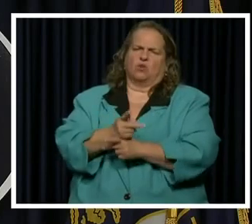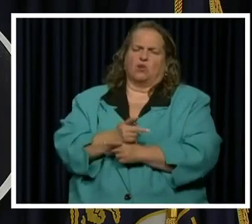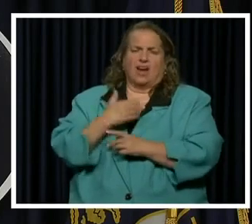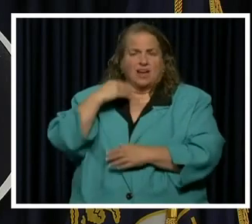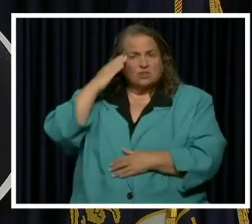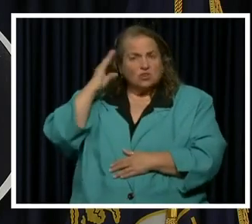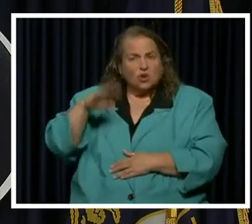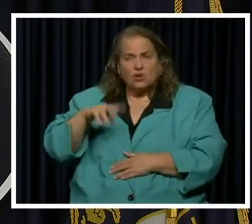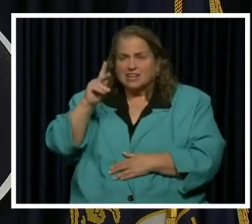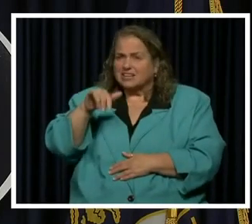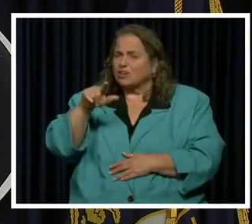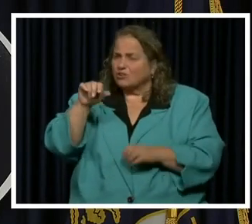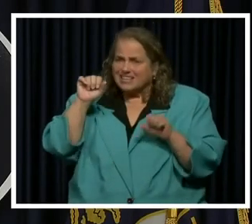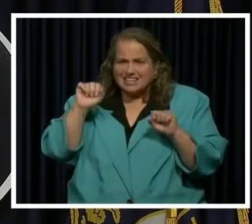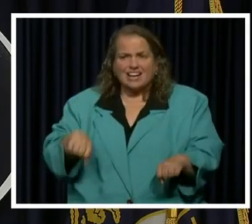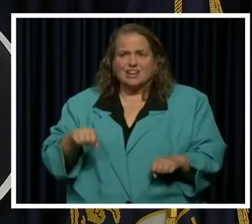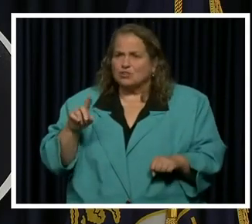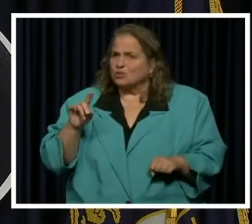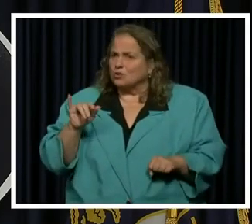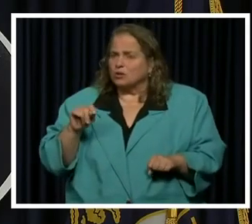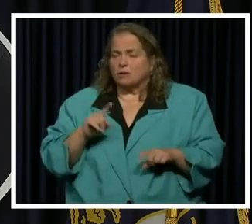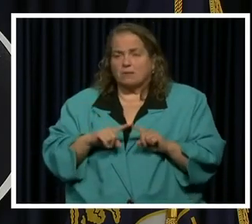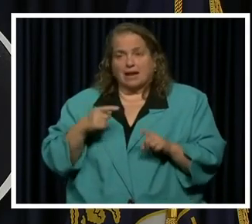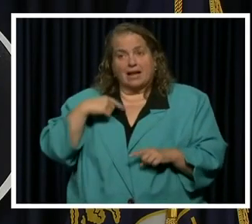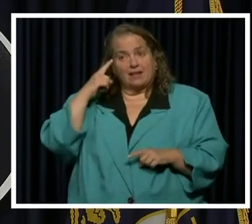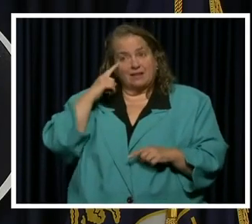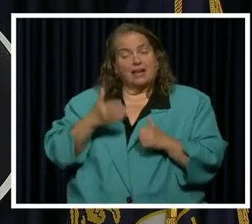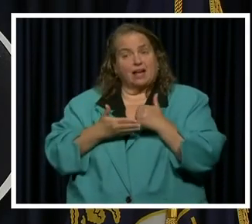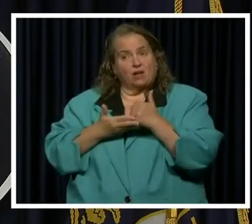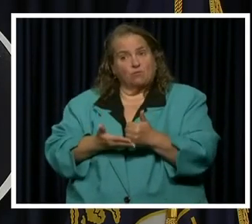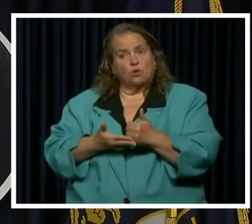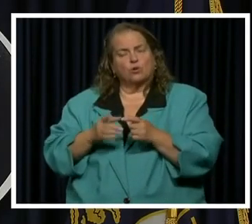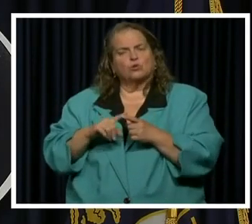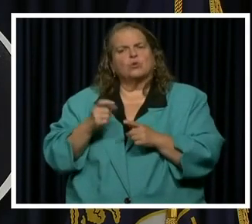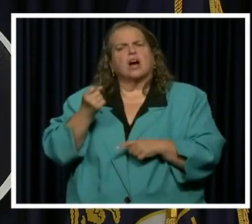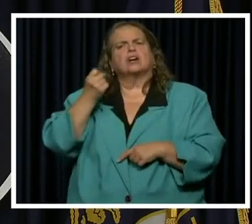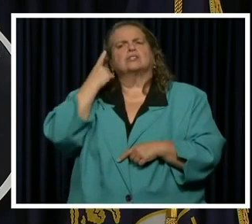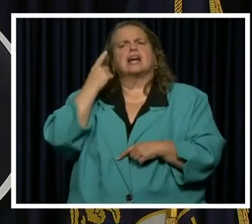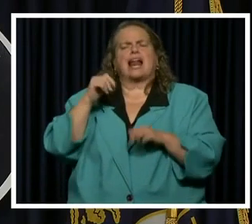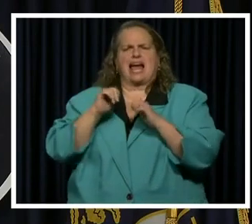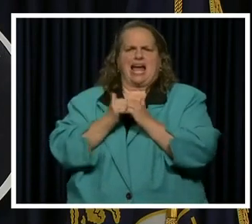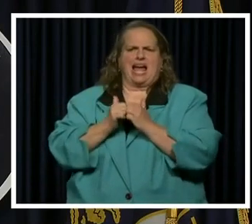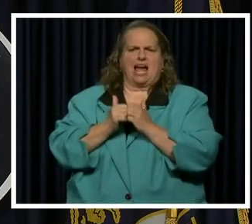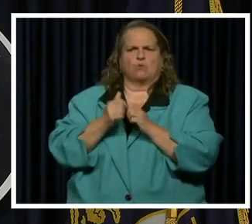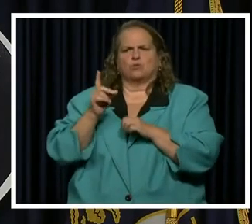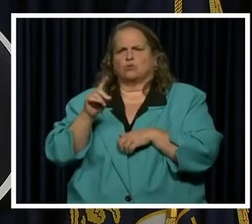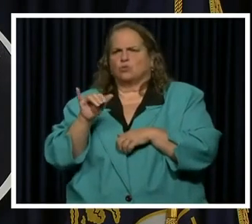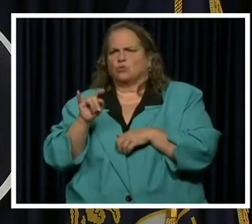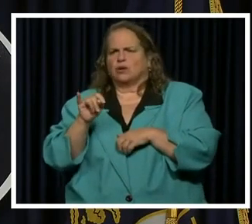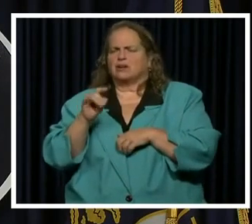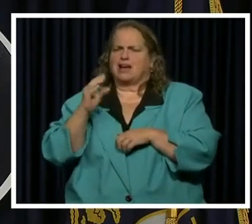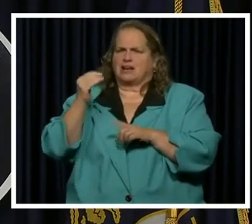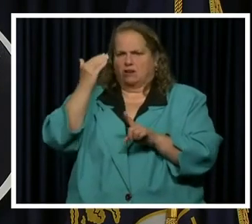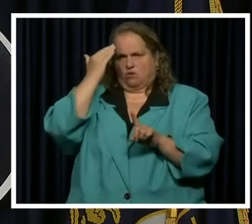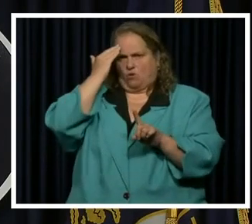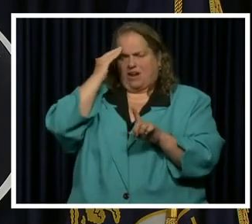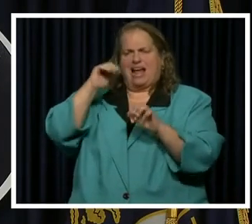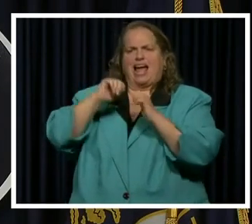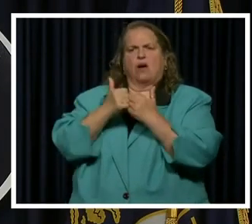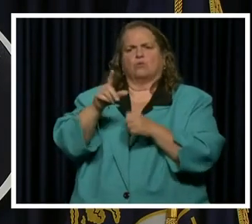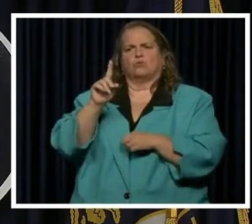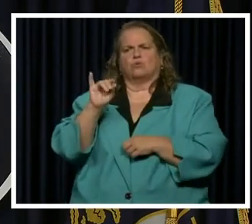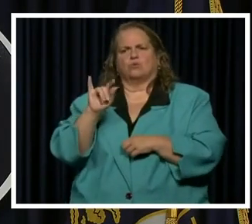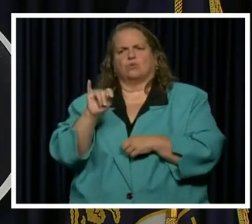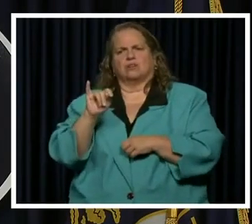that you can do it. But I think it's helpful to have some pointers and to have some additional knowledge about how we do